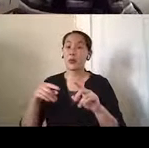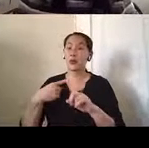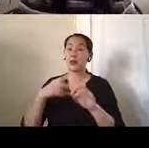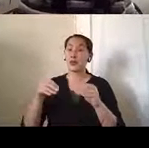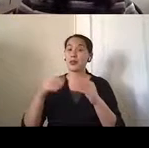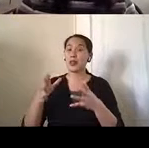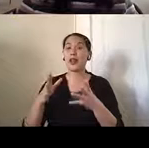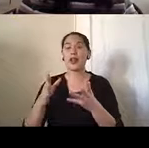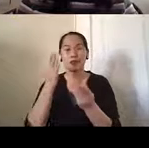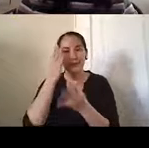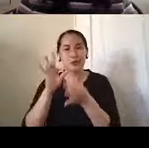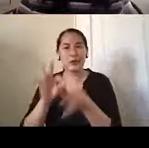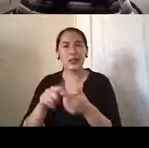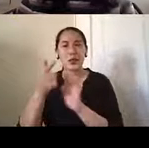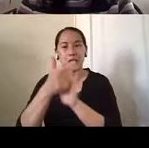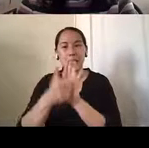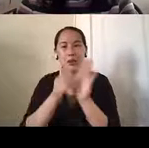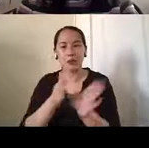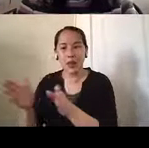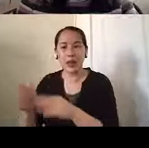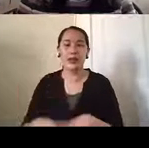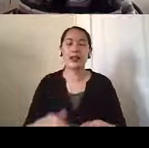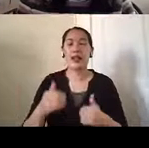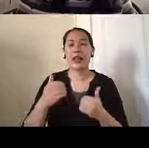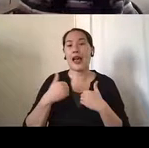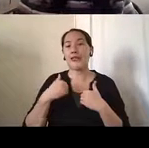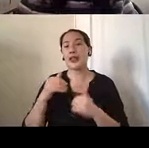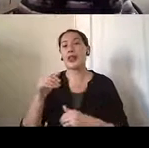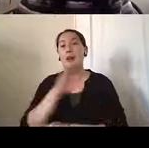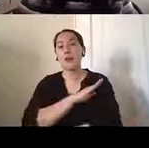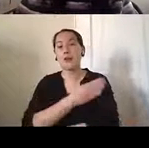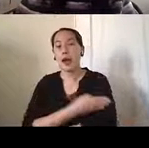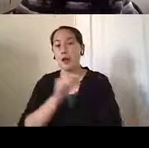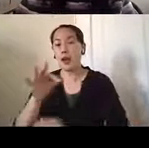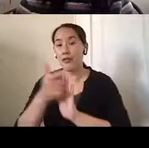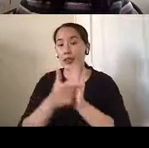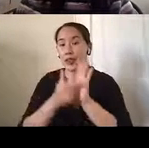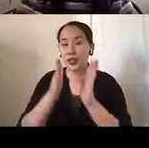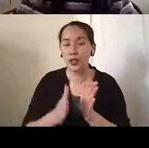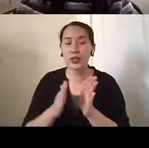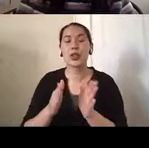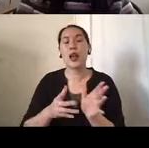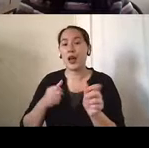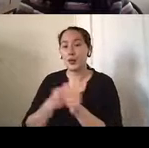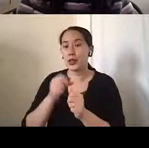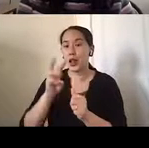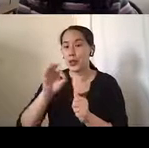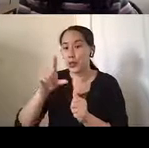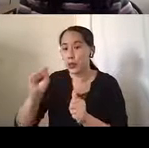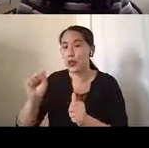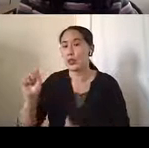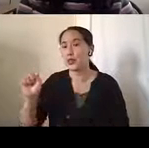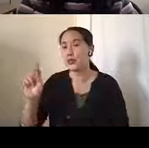on legal planning. So completing durable power of attorney, updating trusts or wills, completing advanced care planning.